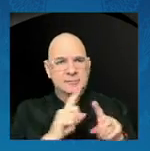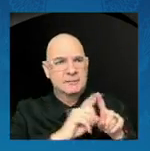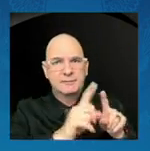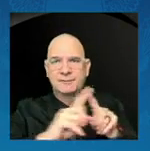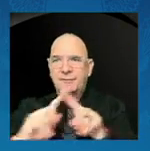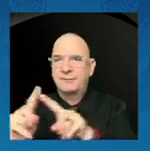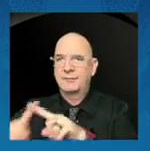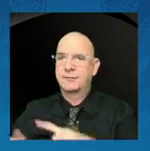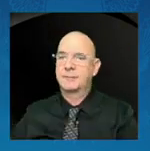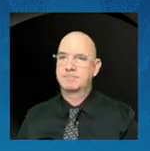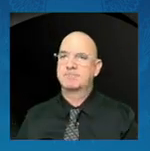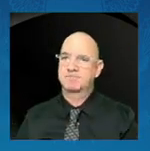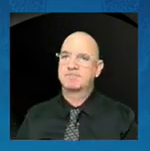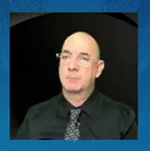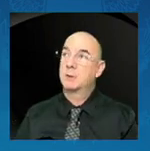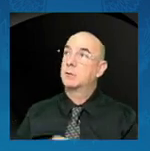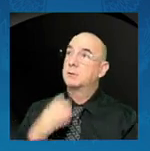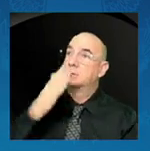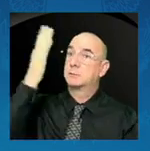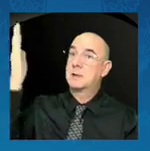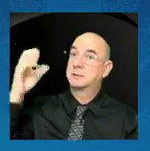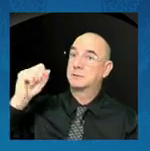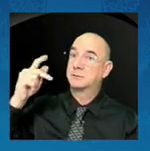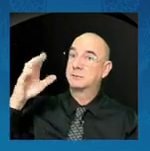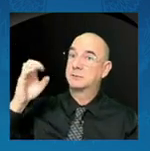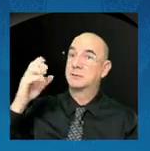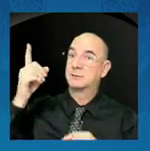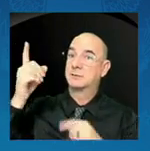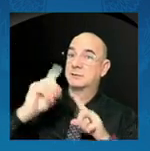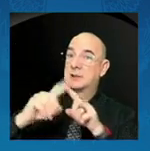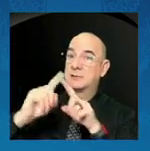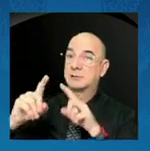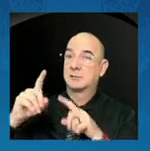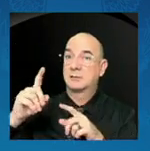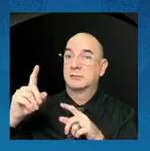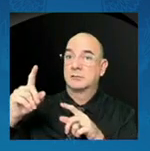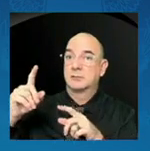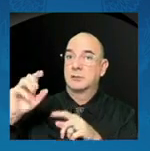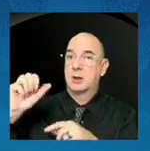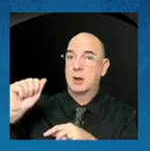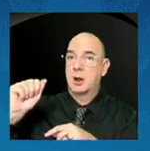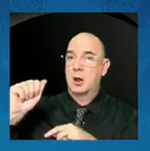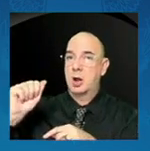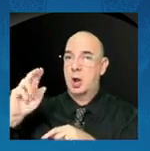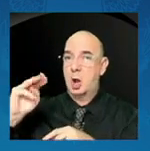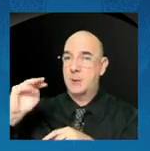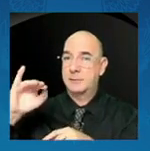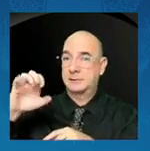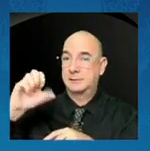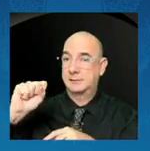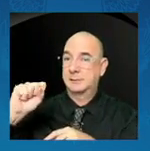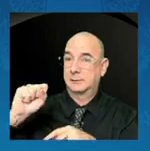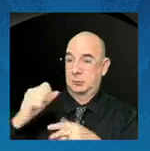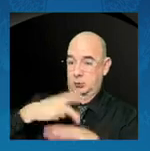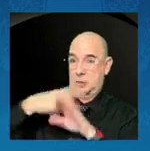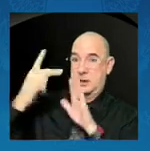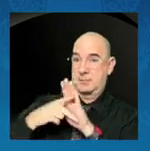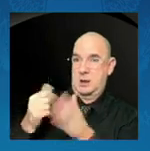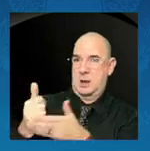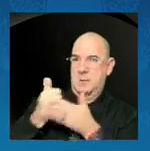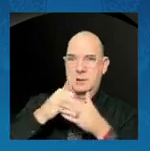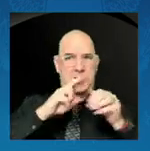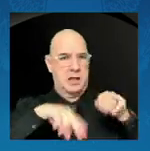and with the Artemis program, which is helping our nation achieve new heights. And while our